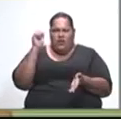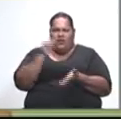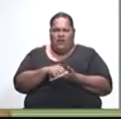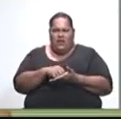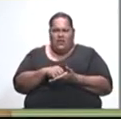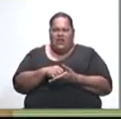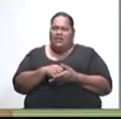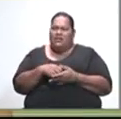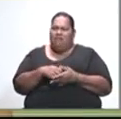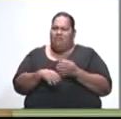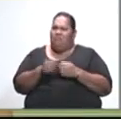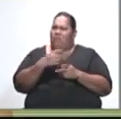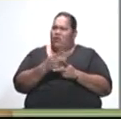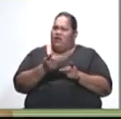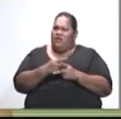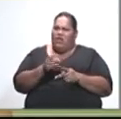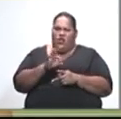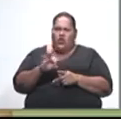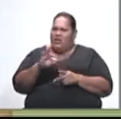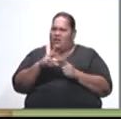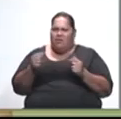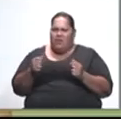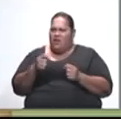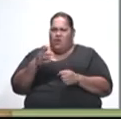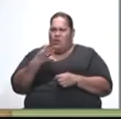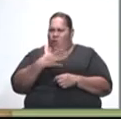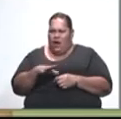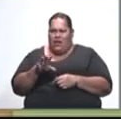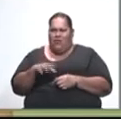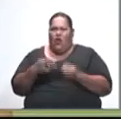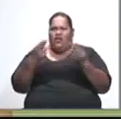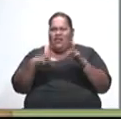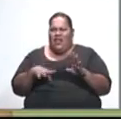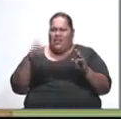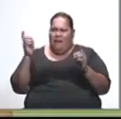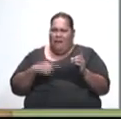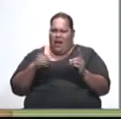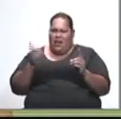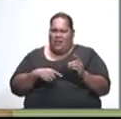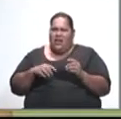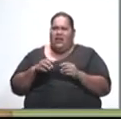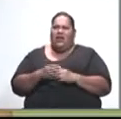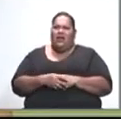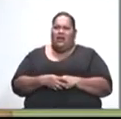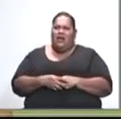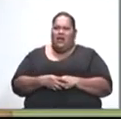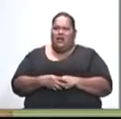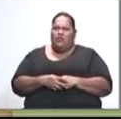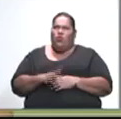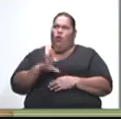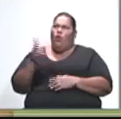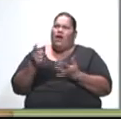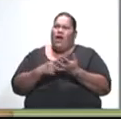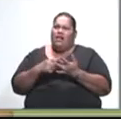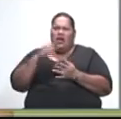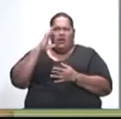counterproductive, and this is not something we call for, the death penalty has been banned, and most progressive countries would not even talk about it.